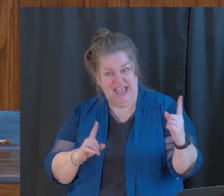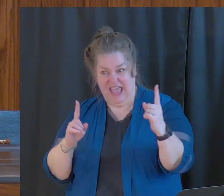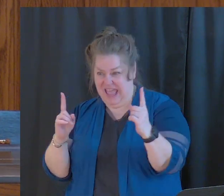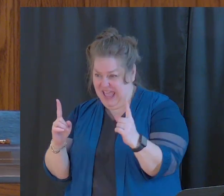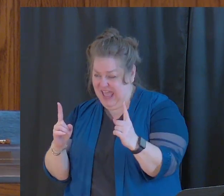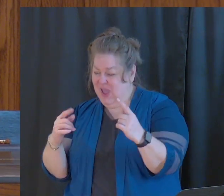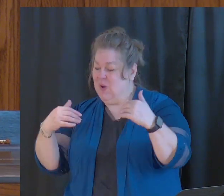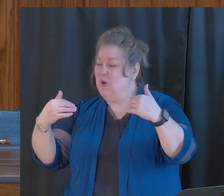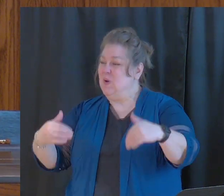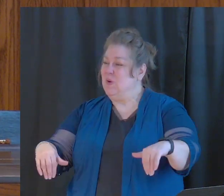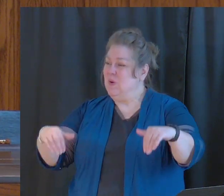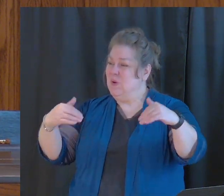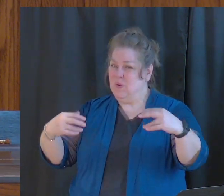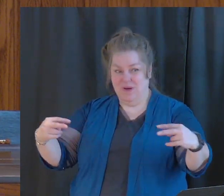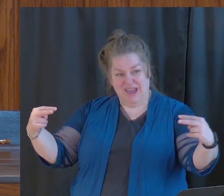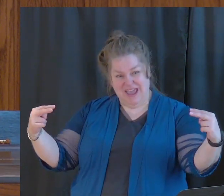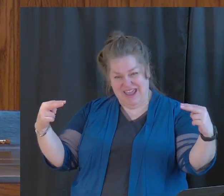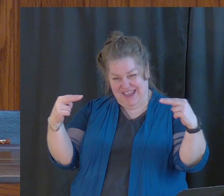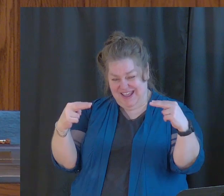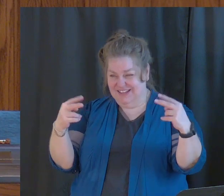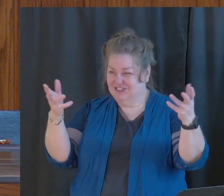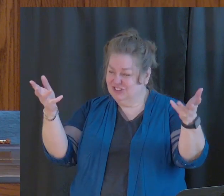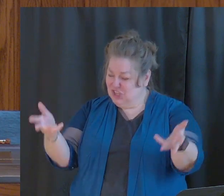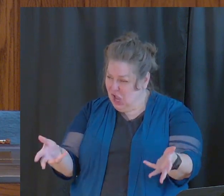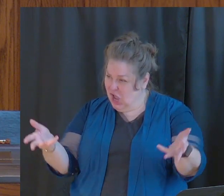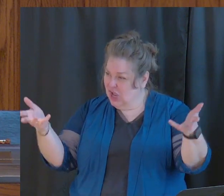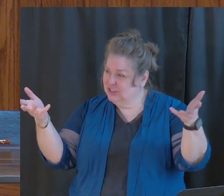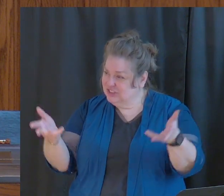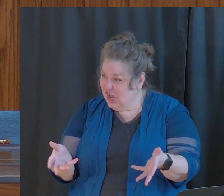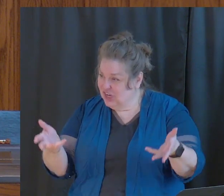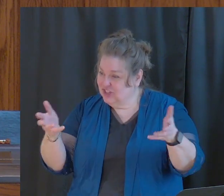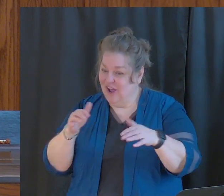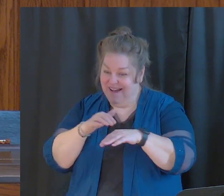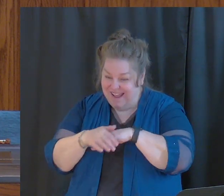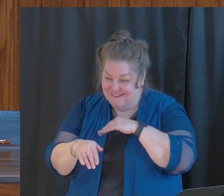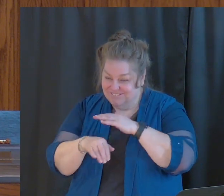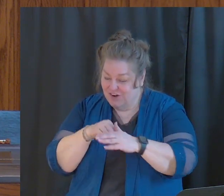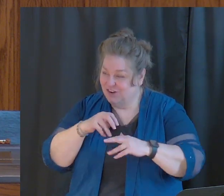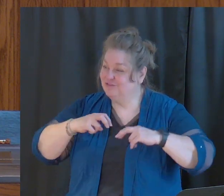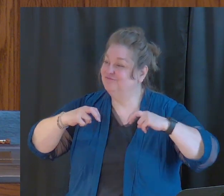sitting across the couch from him on their comfy chairs